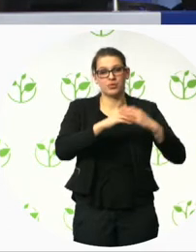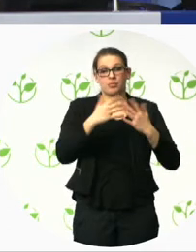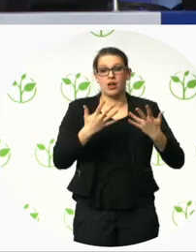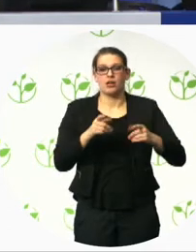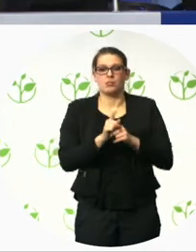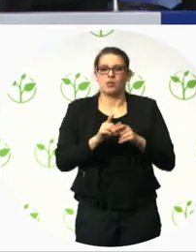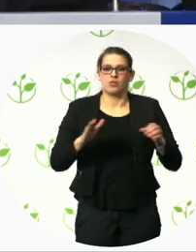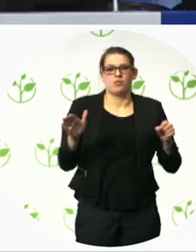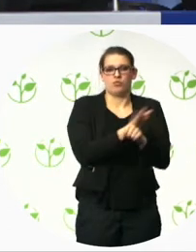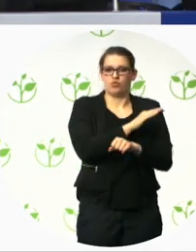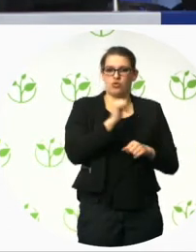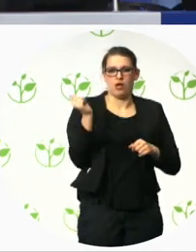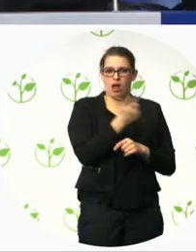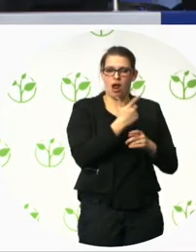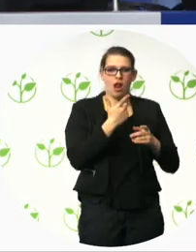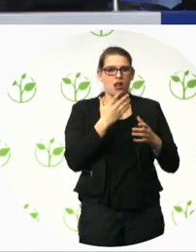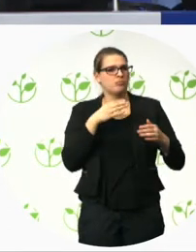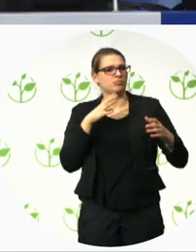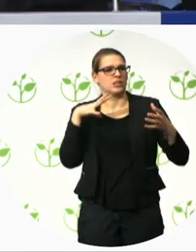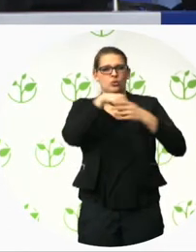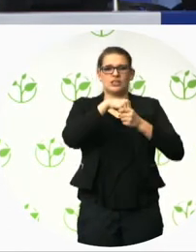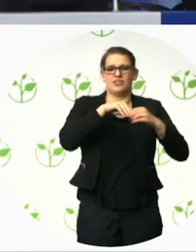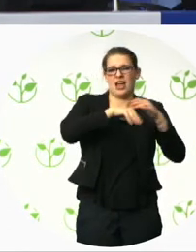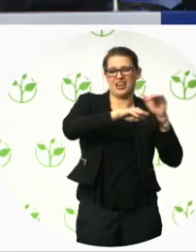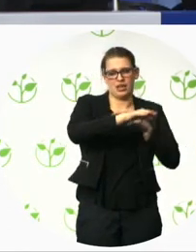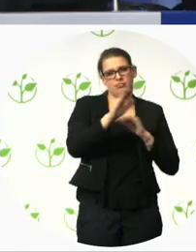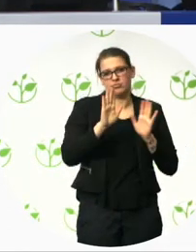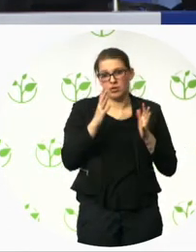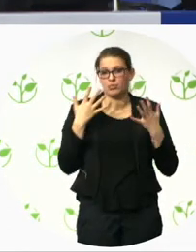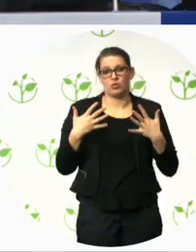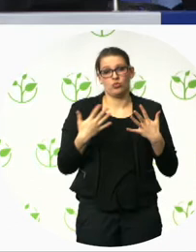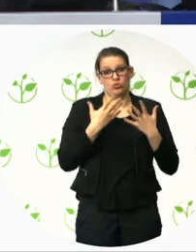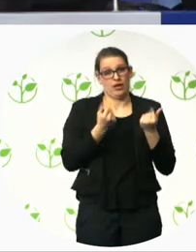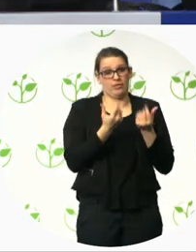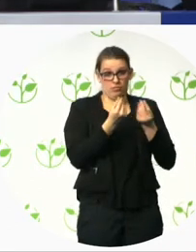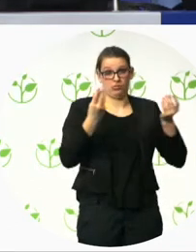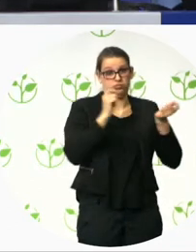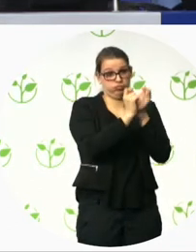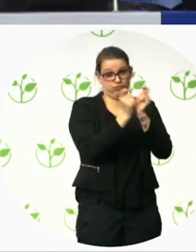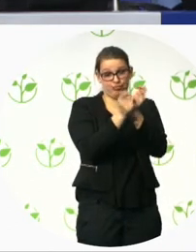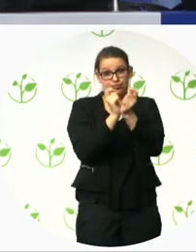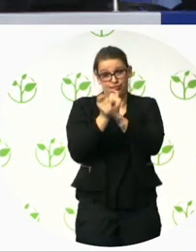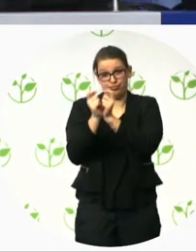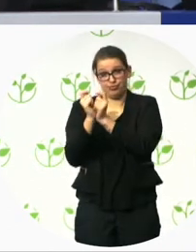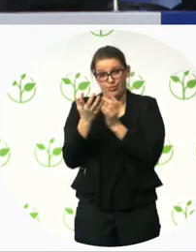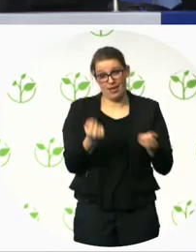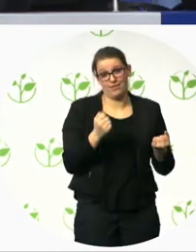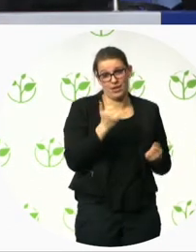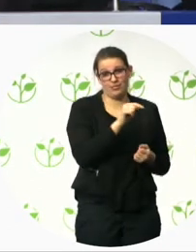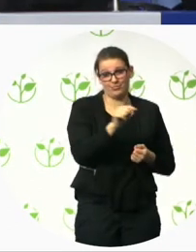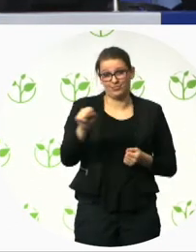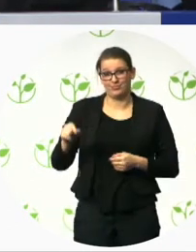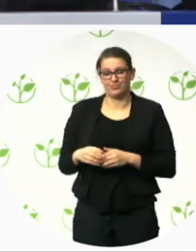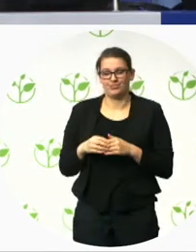a lot of, uh, inclusive elements there. And what is so, um, and that's why it's so interesting to still monitor the